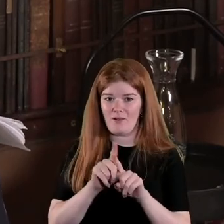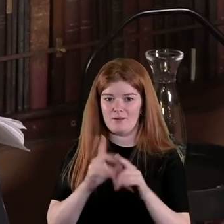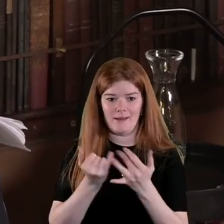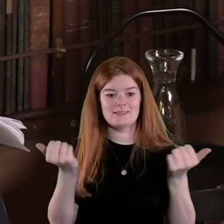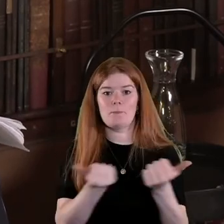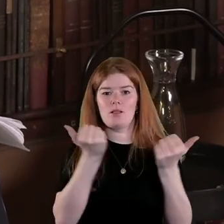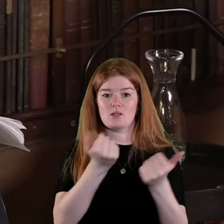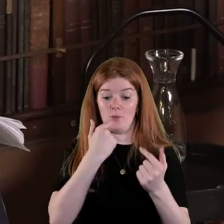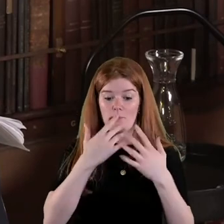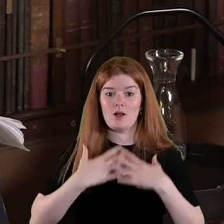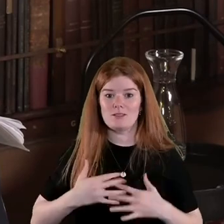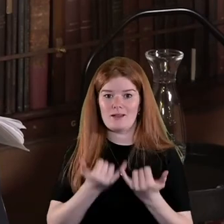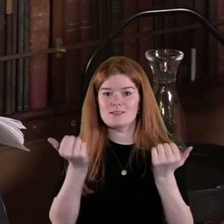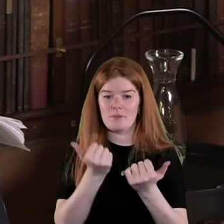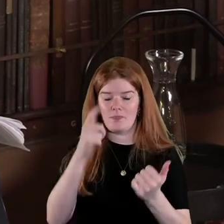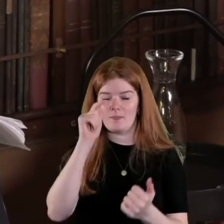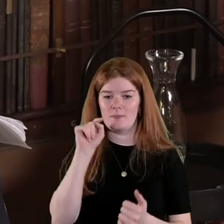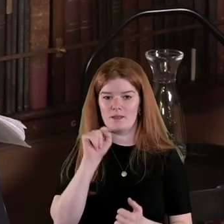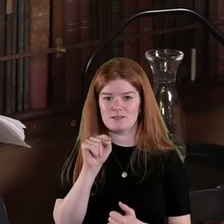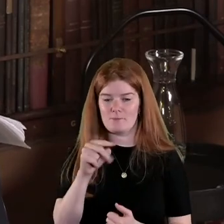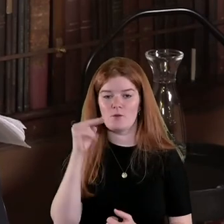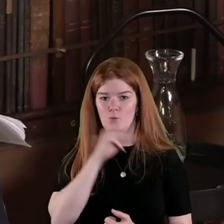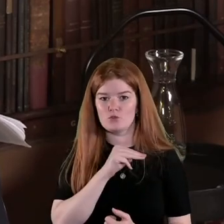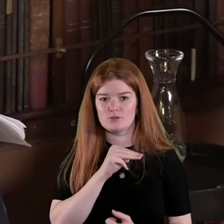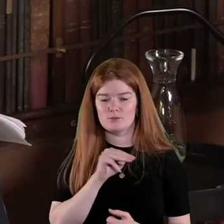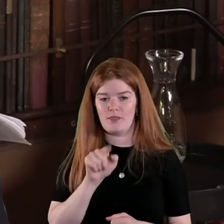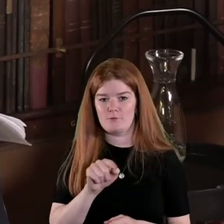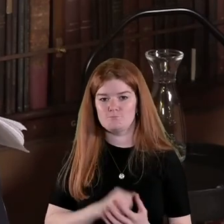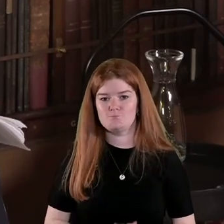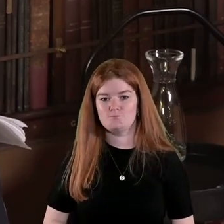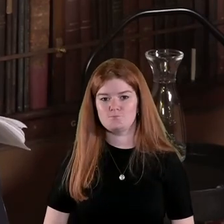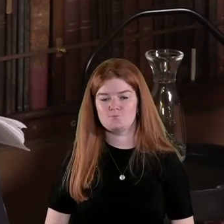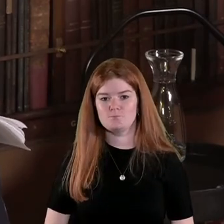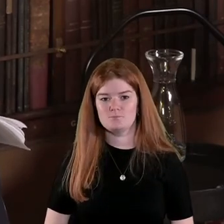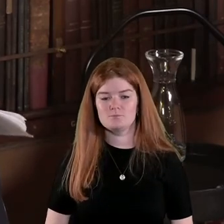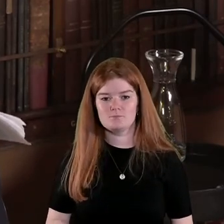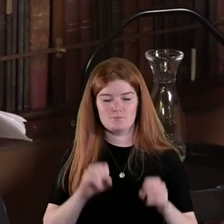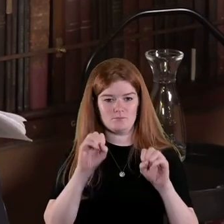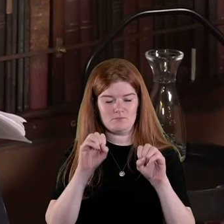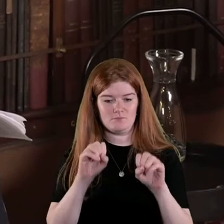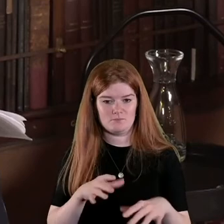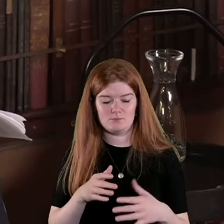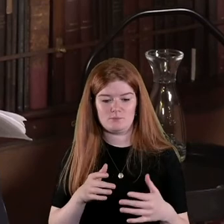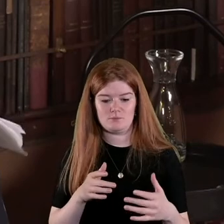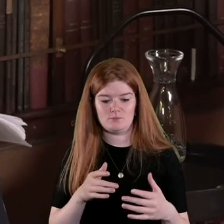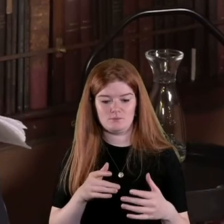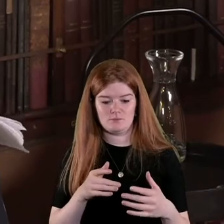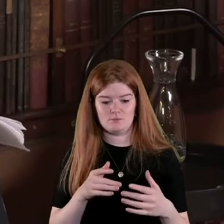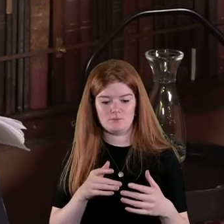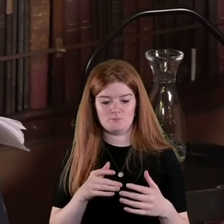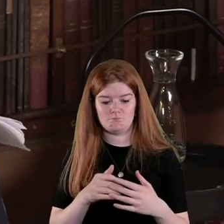but the body as a symbol I think is very important there absolutely I mean the way